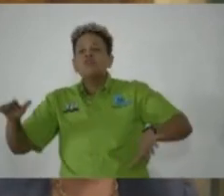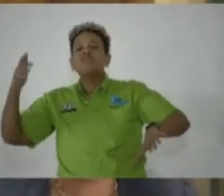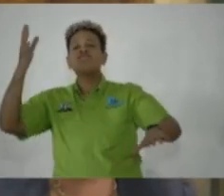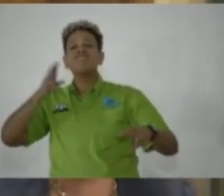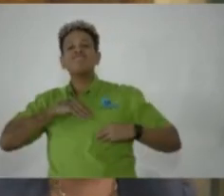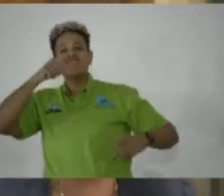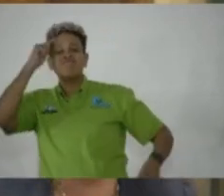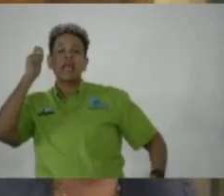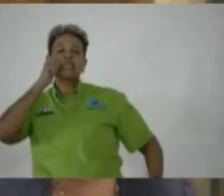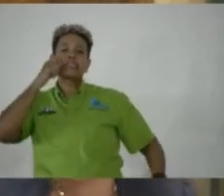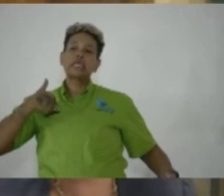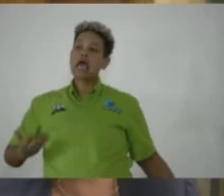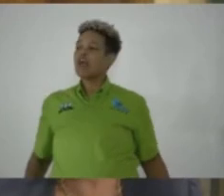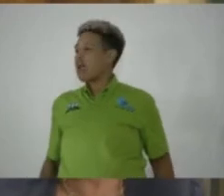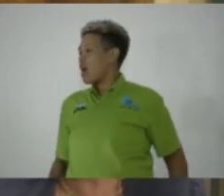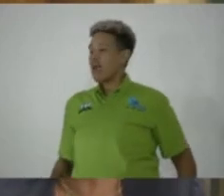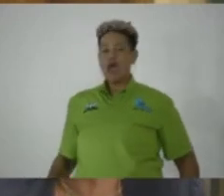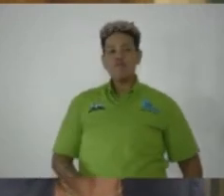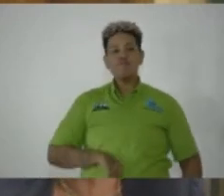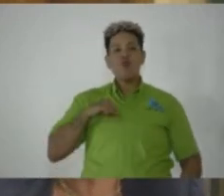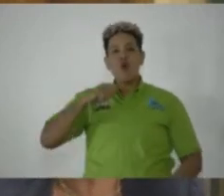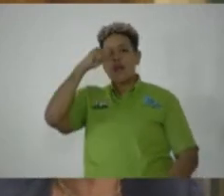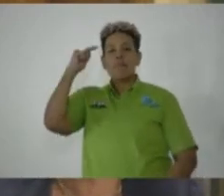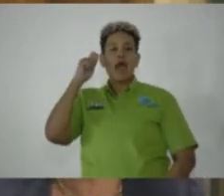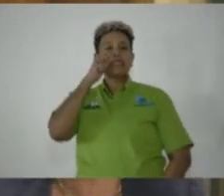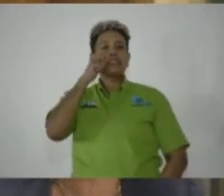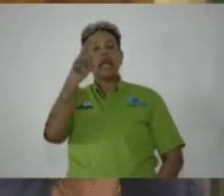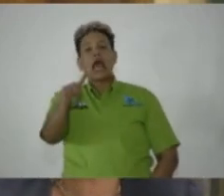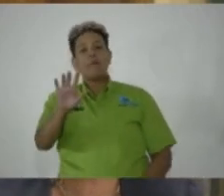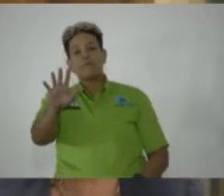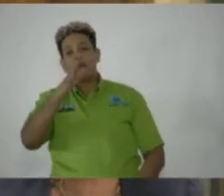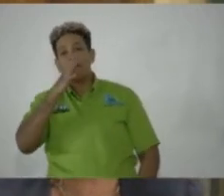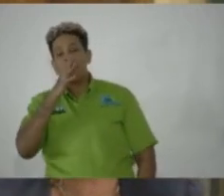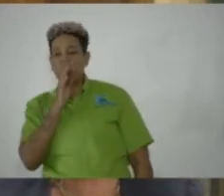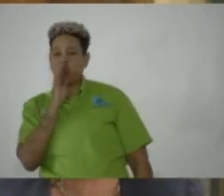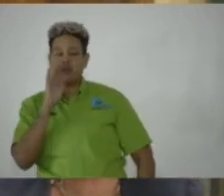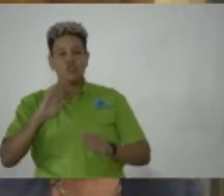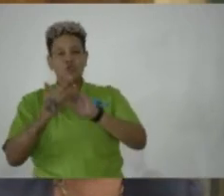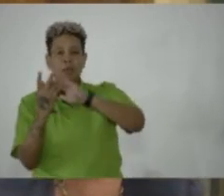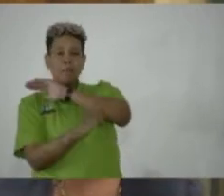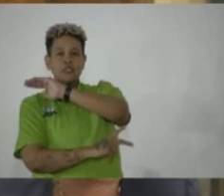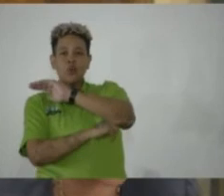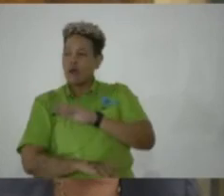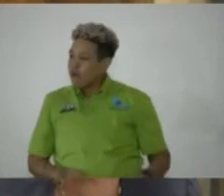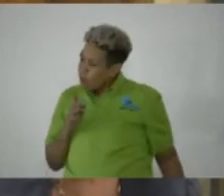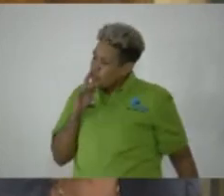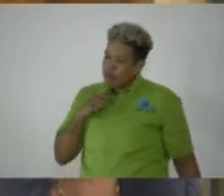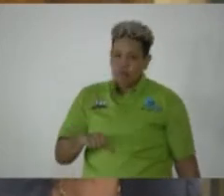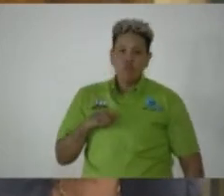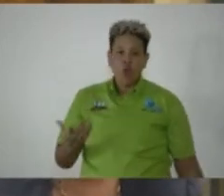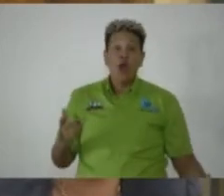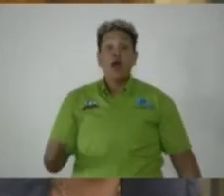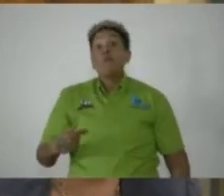children can be proud of their black skin, their mother tongue, Jamaican language, patro, that we